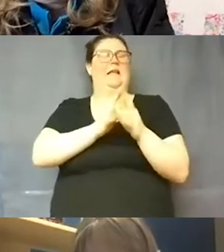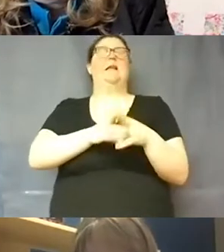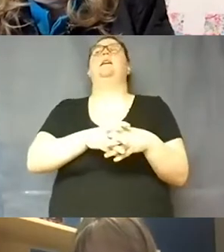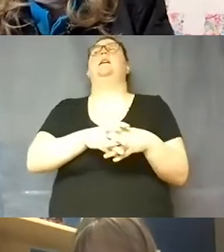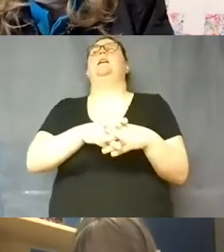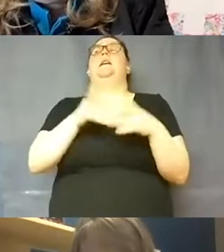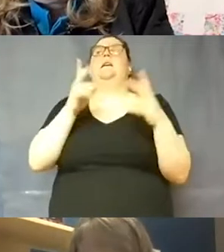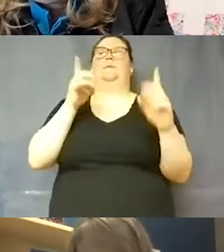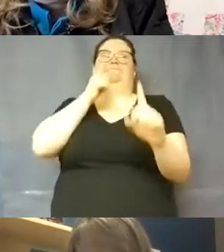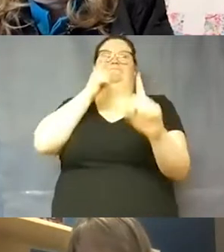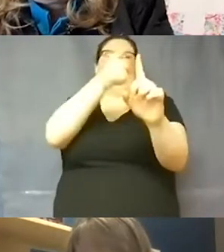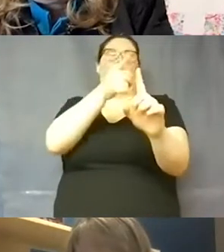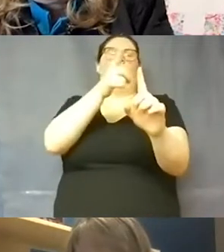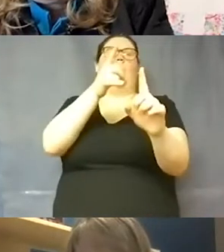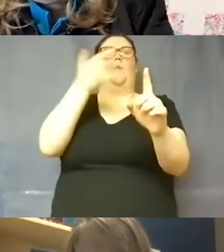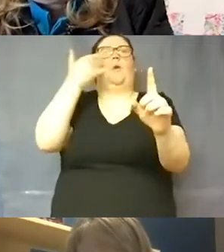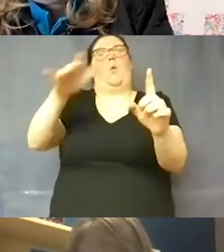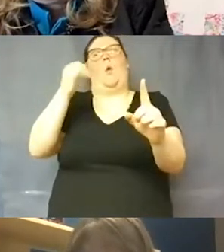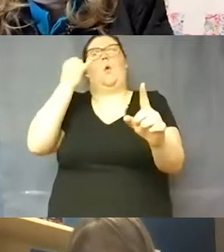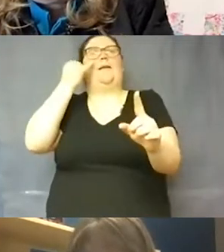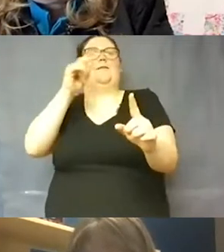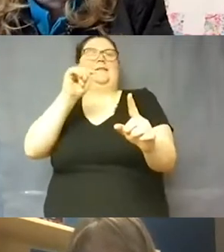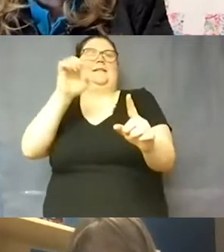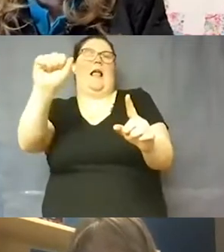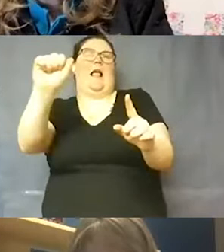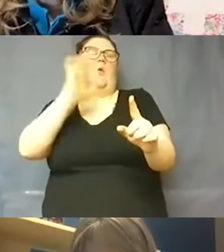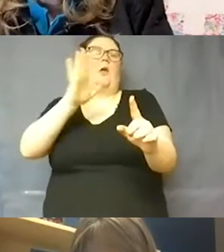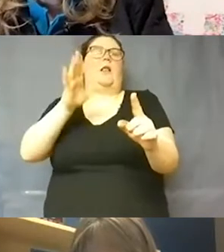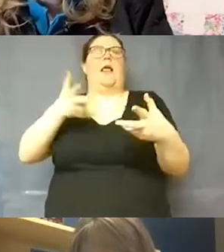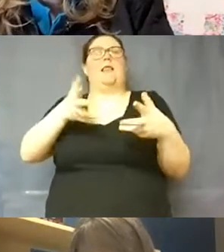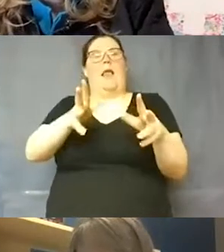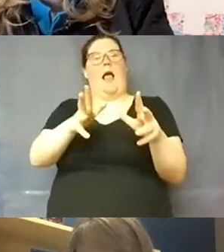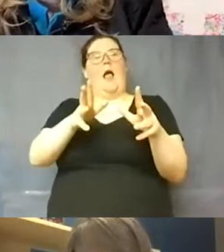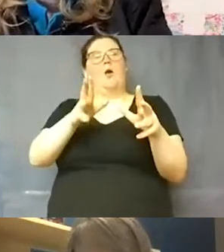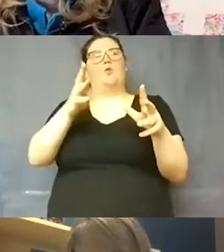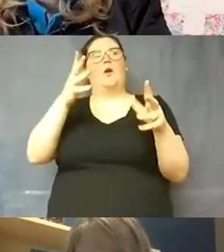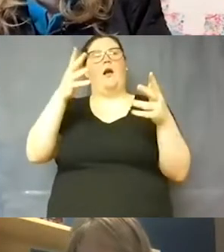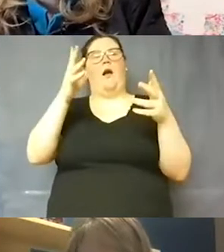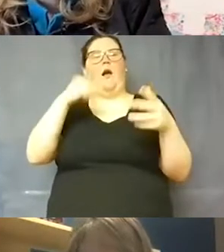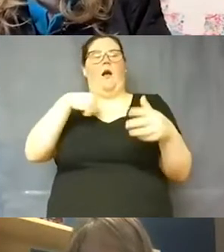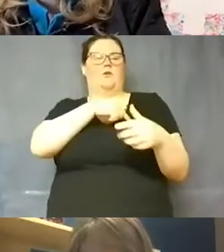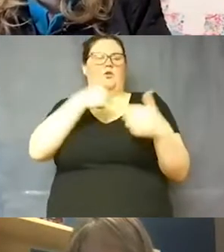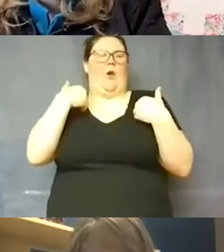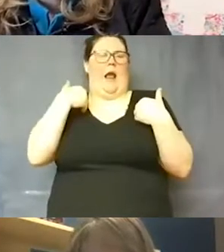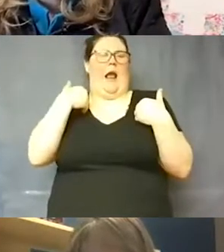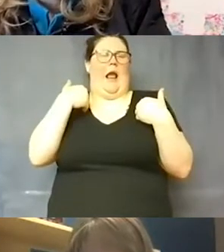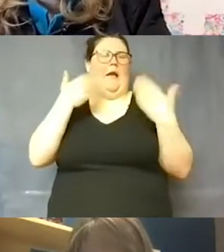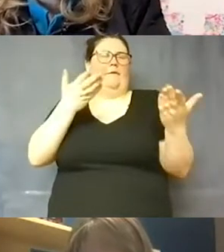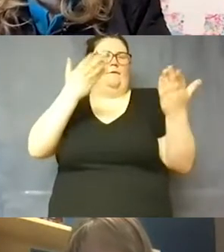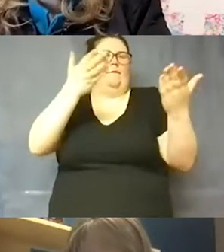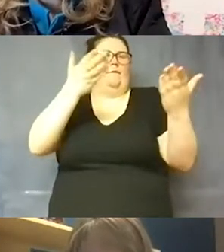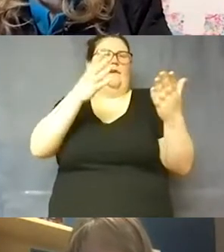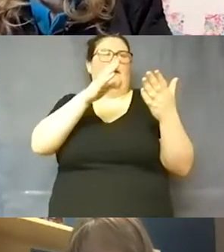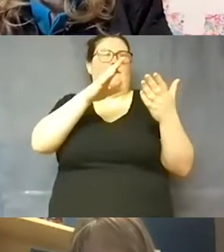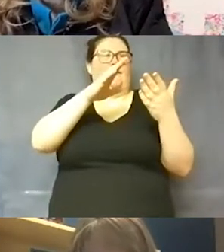is we don't know if TA will allow school districts to have virtual or not. So I hope that answers the question.